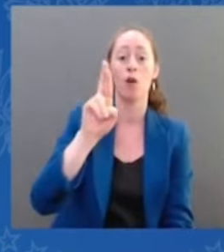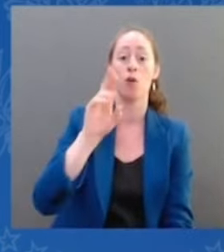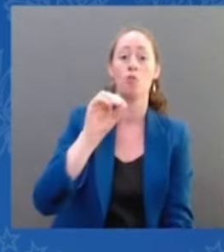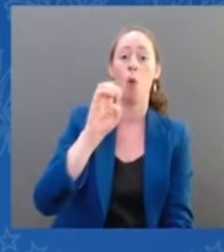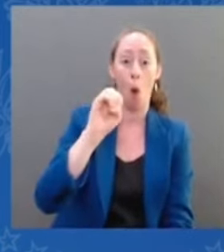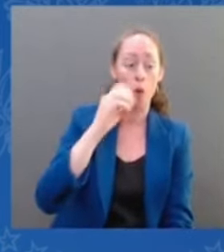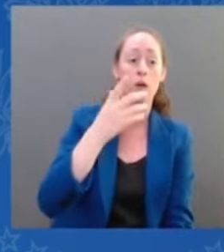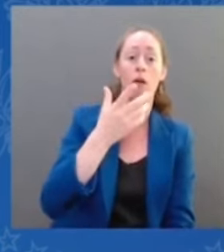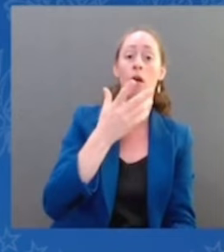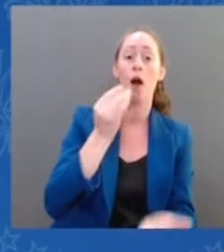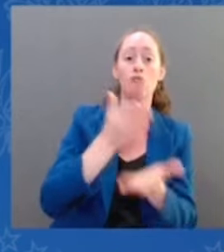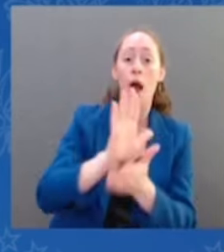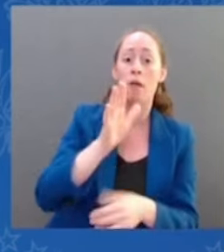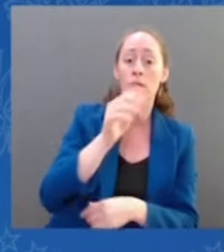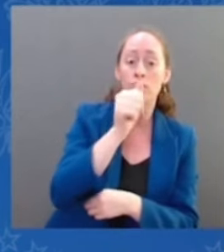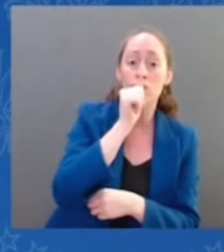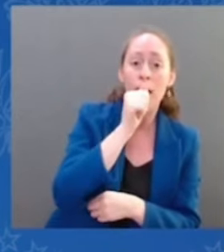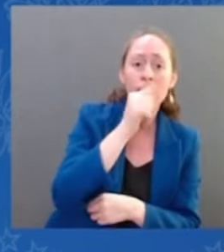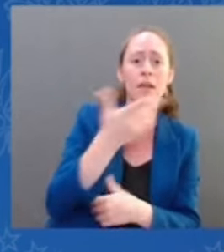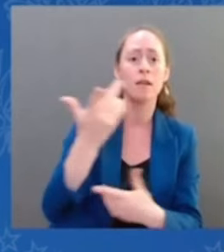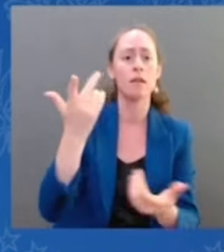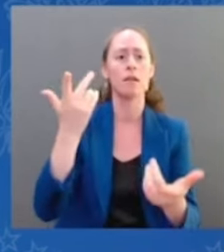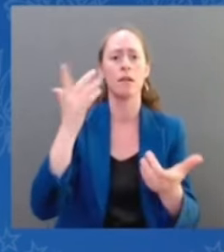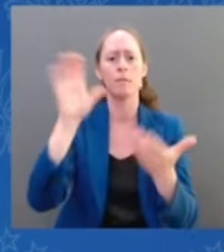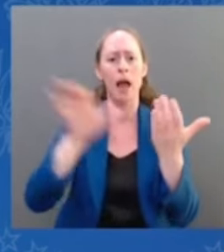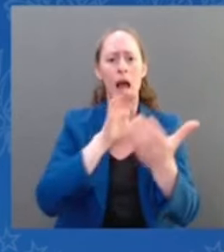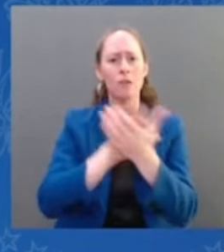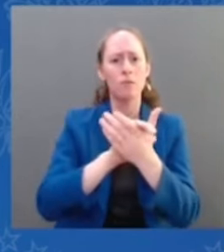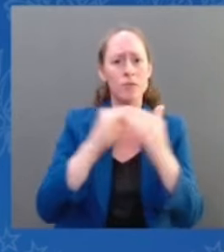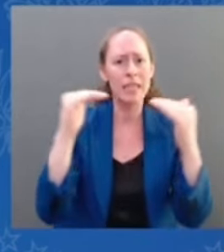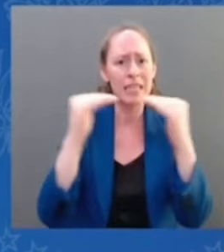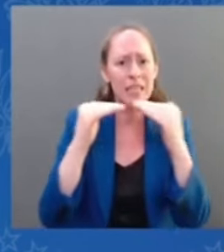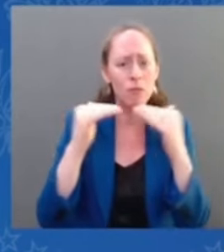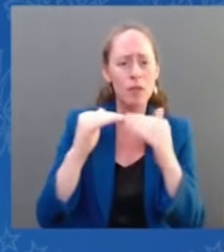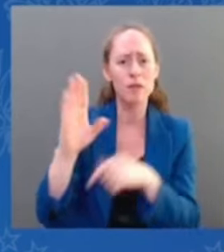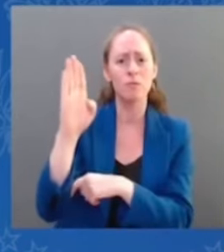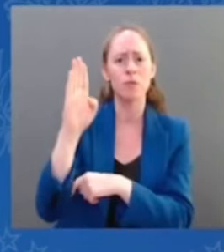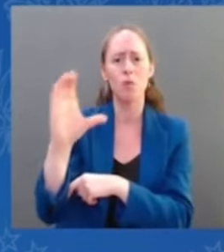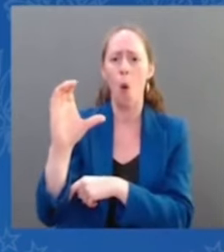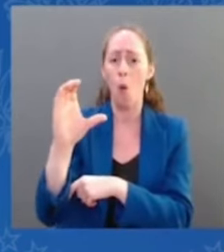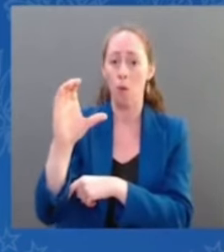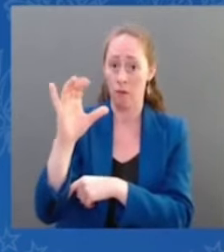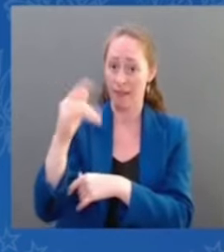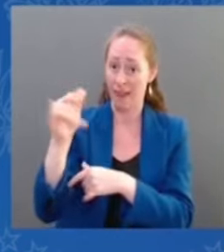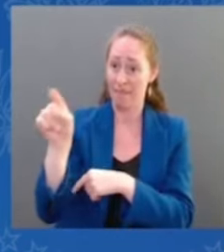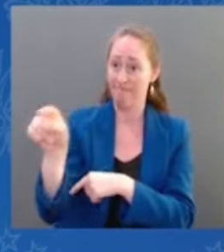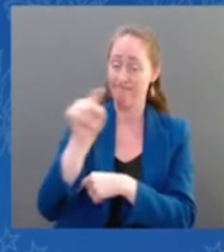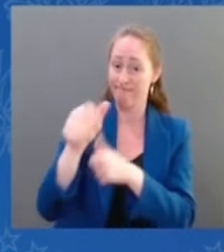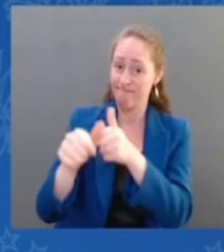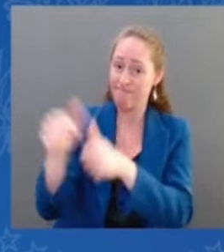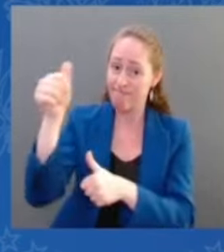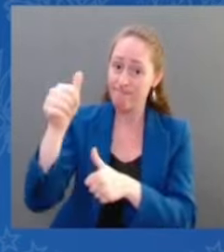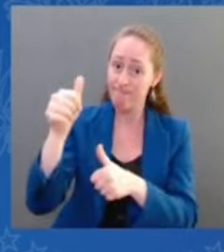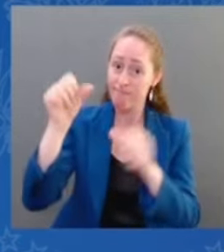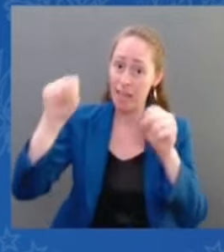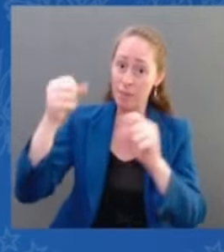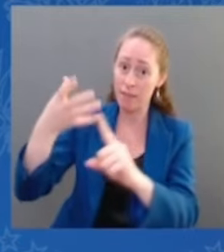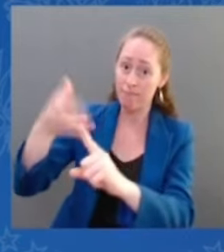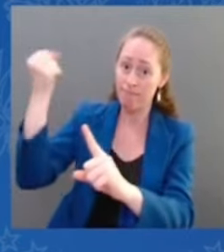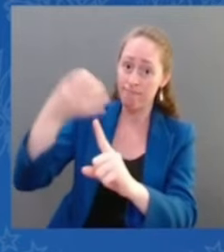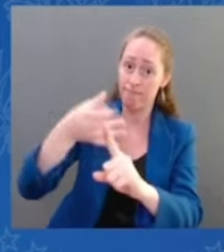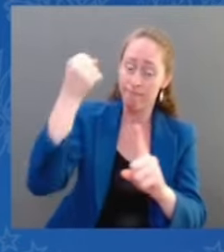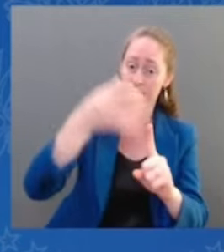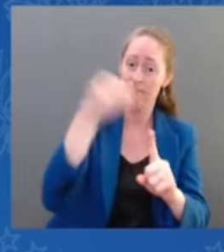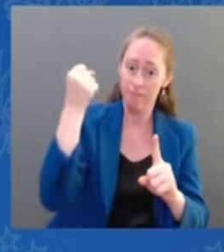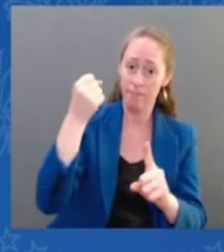contraception, and so much more is at risk. This decision affects everyone, unrelated to choice,